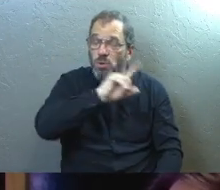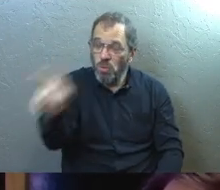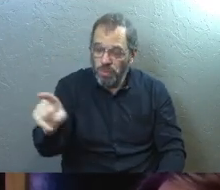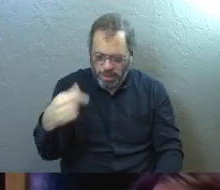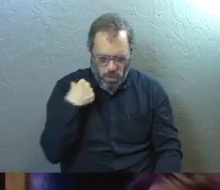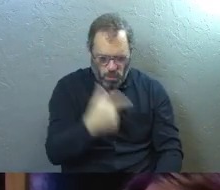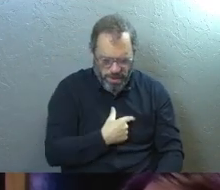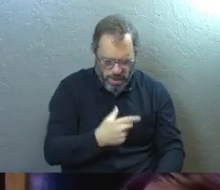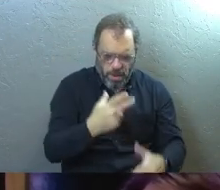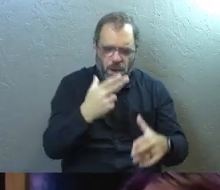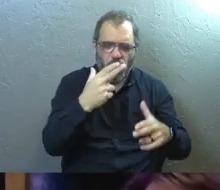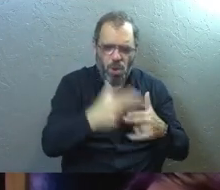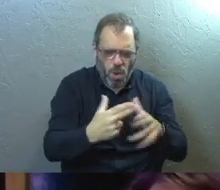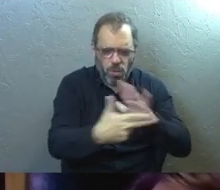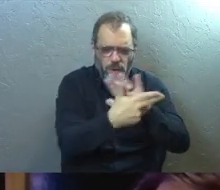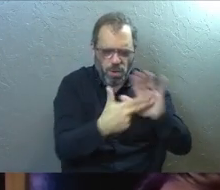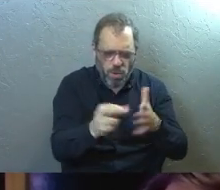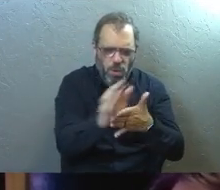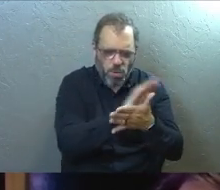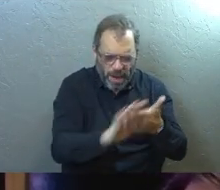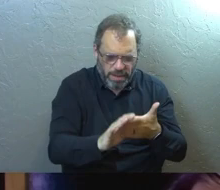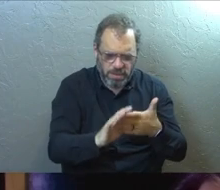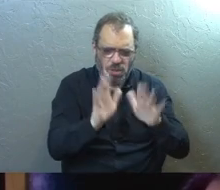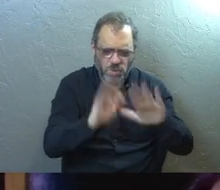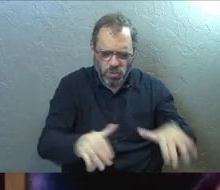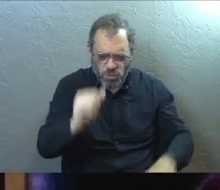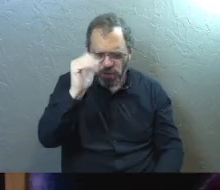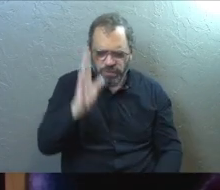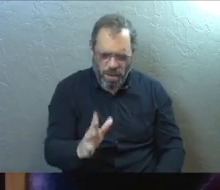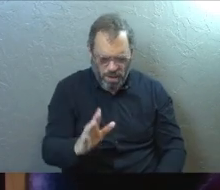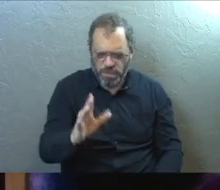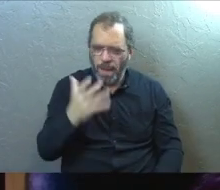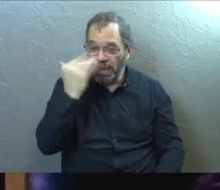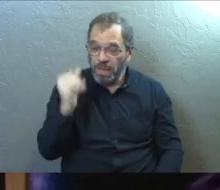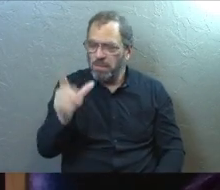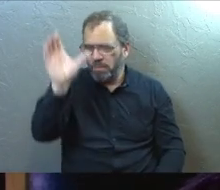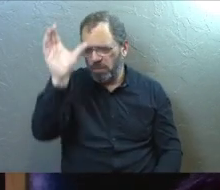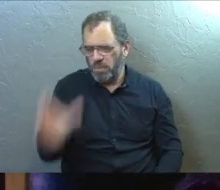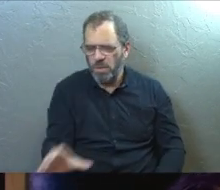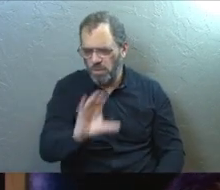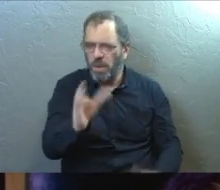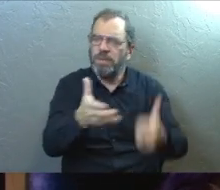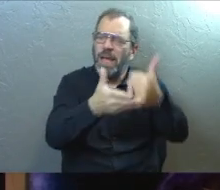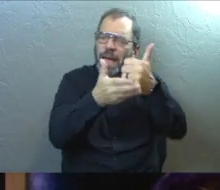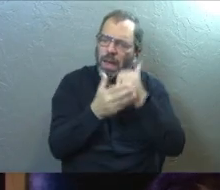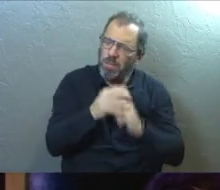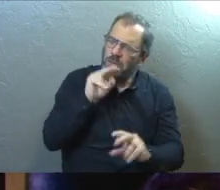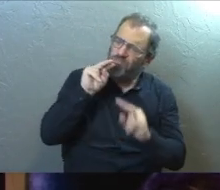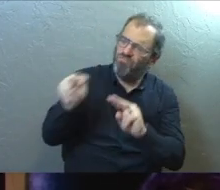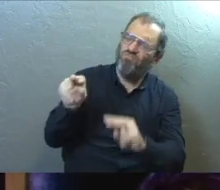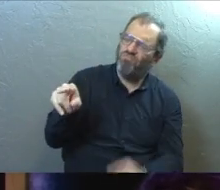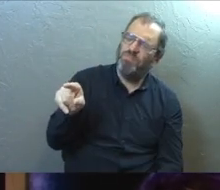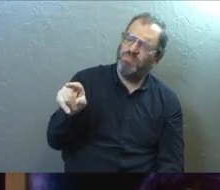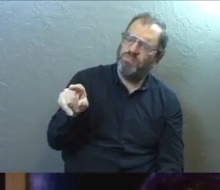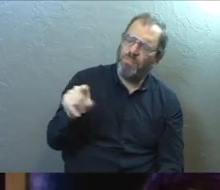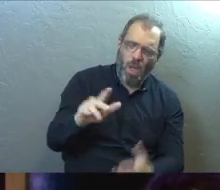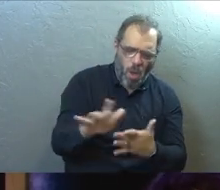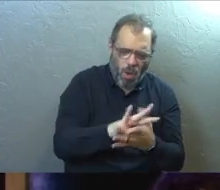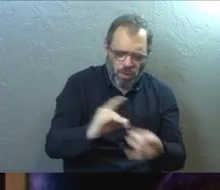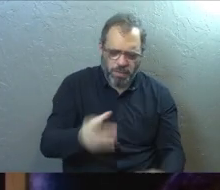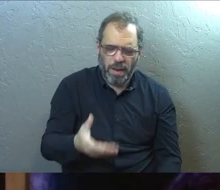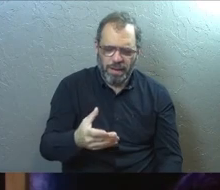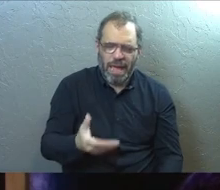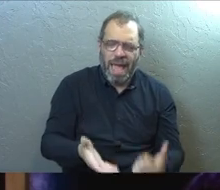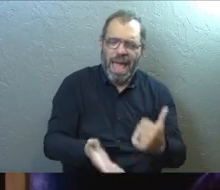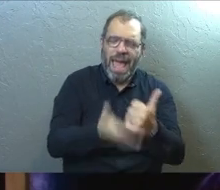We're called children of God because of the cross. So, help us to see that, Jesus. Holy Spirit,